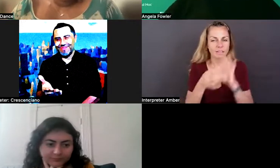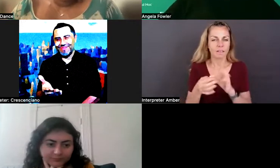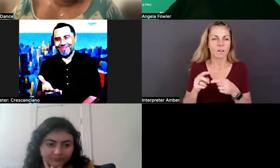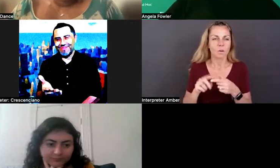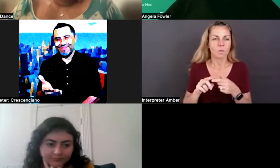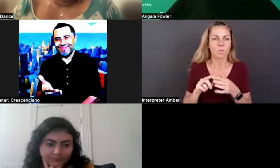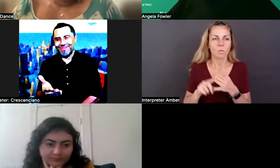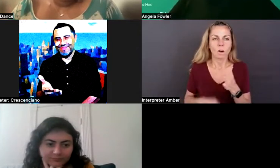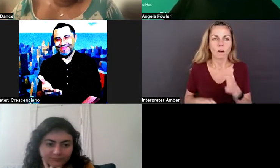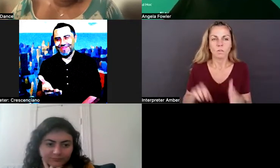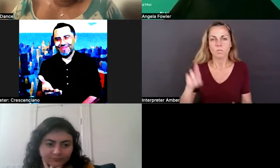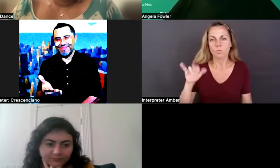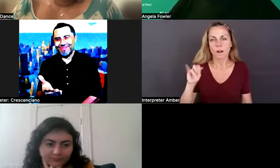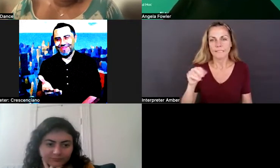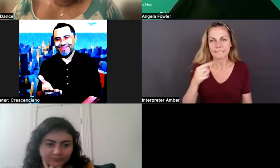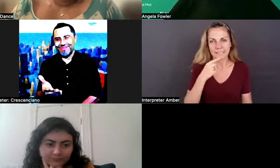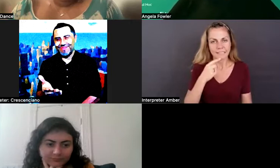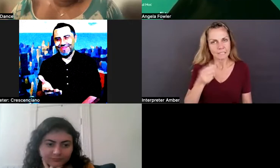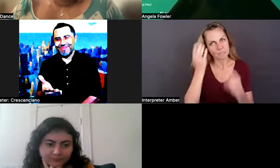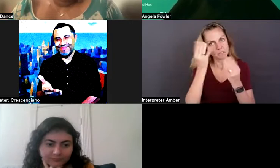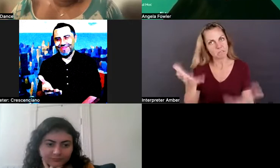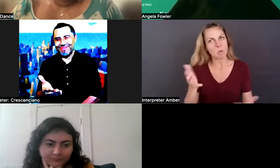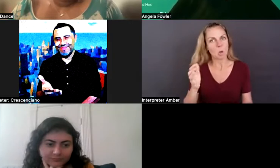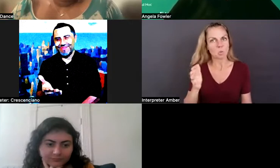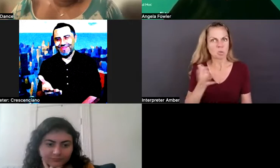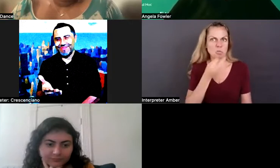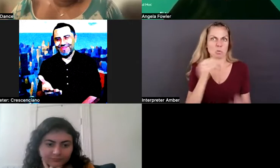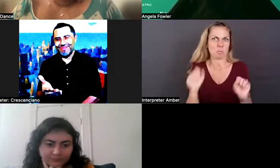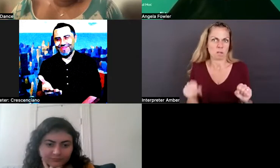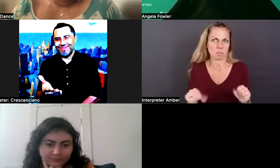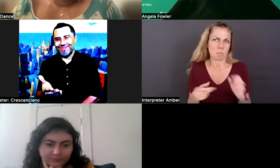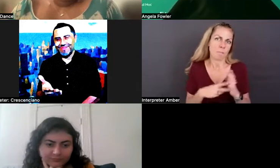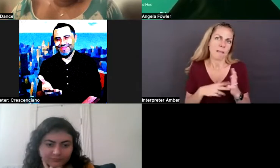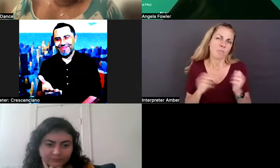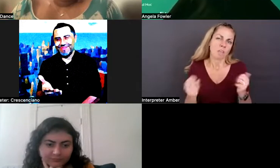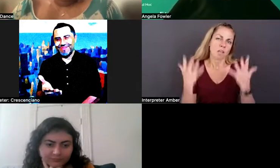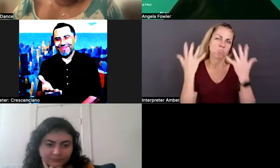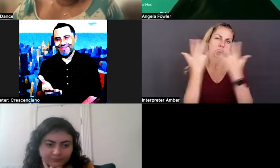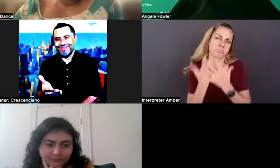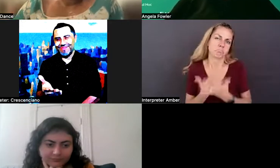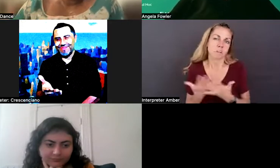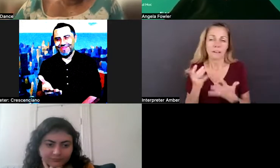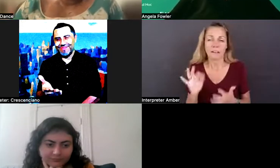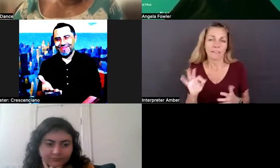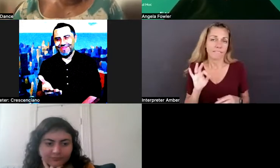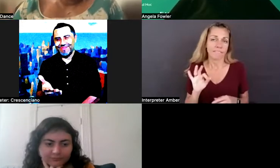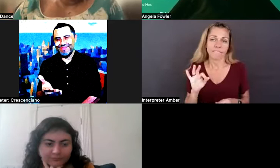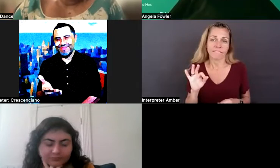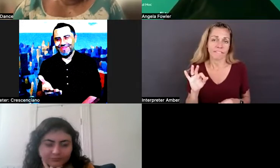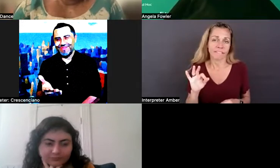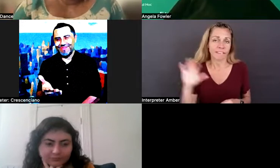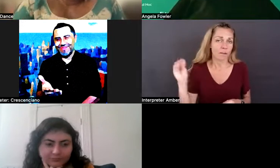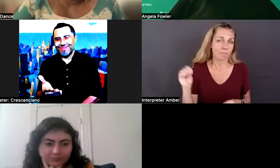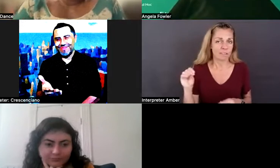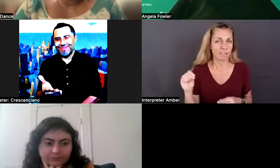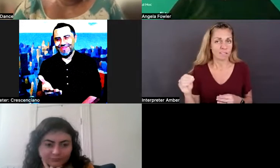disclose as soon as possible, right? Because then it kind of, you can kind of weed out if an employer is inclusive, right? If, if they actually